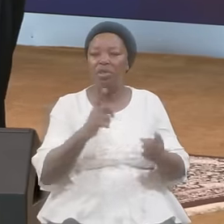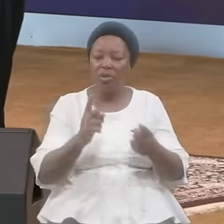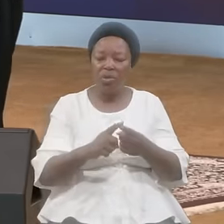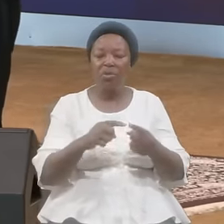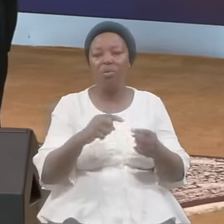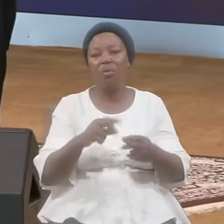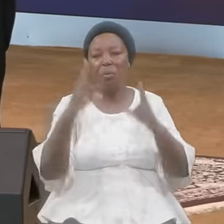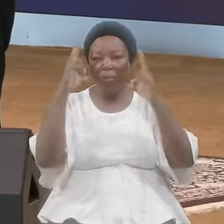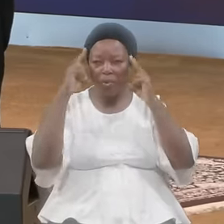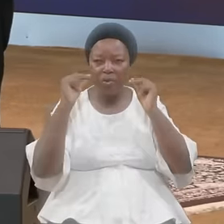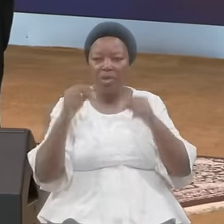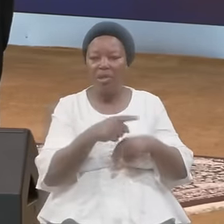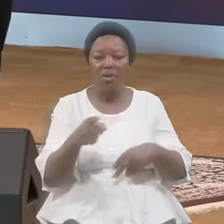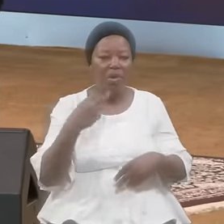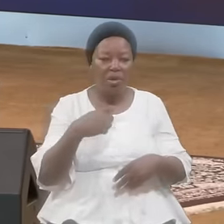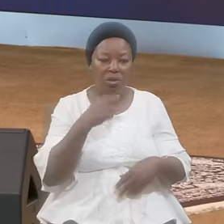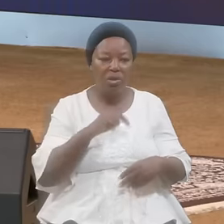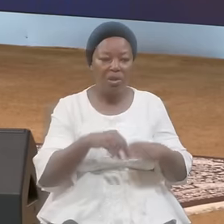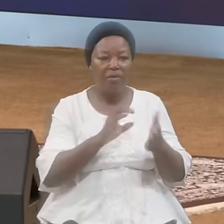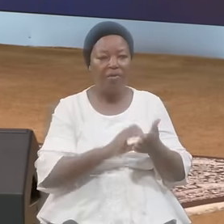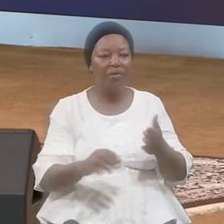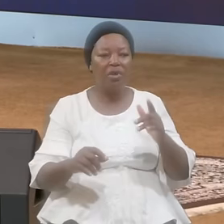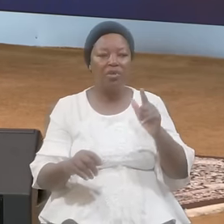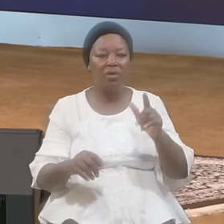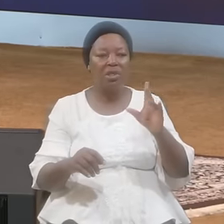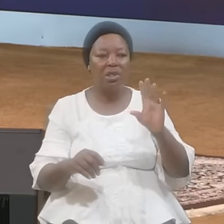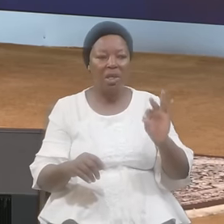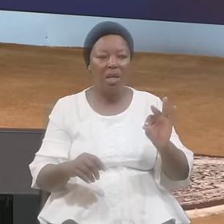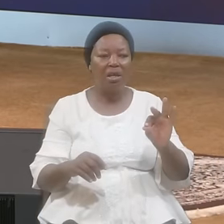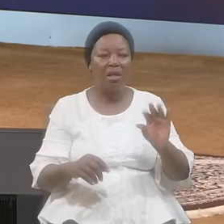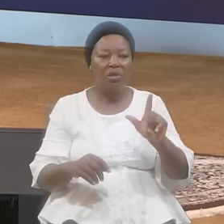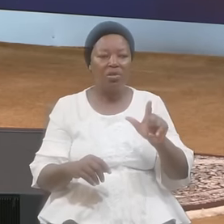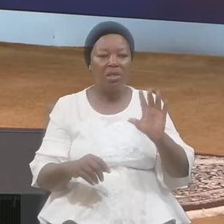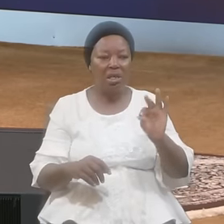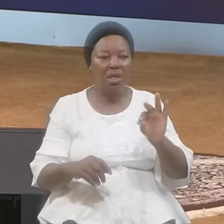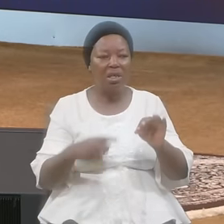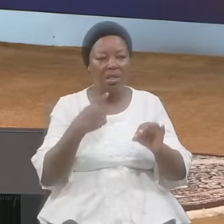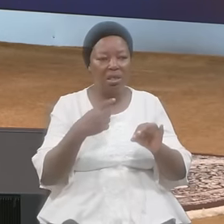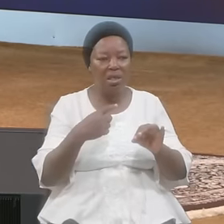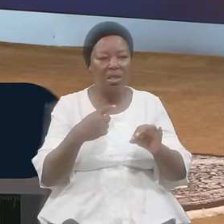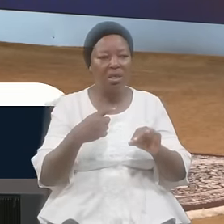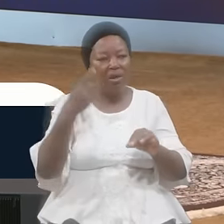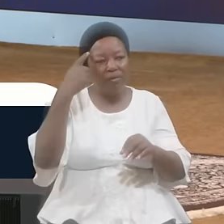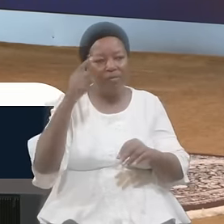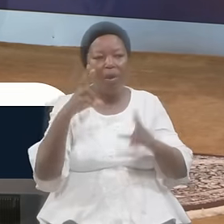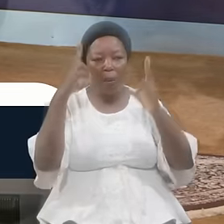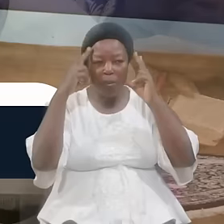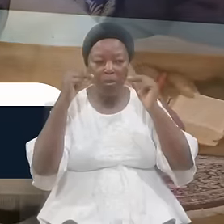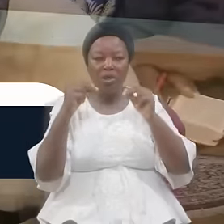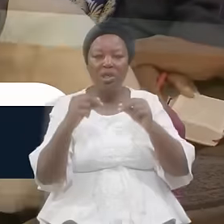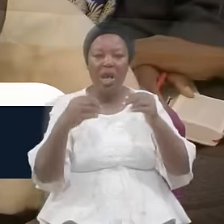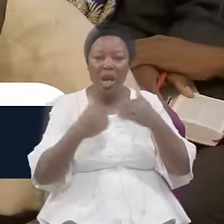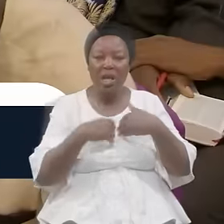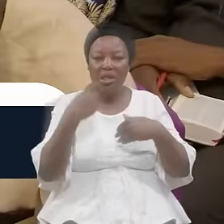They Were Told In Verse 29 In Verse 29 It Says For Moses Had Said